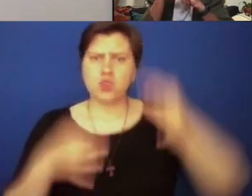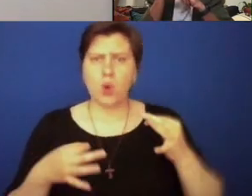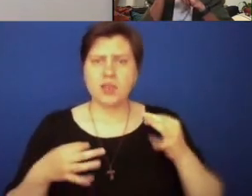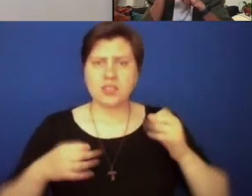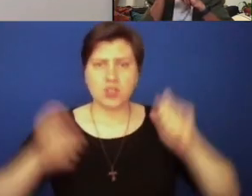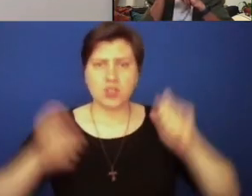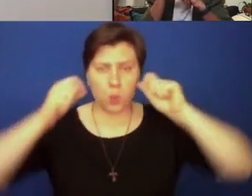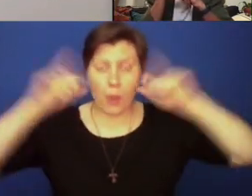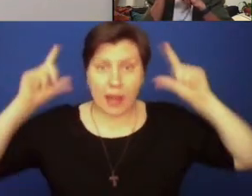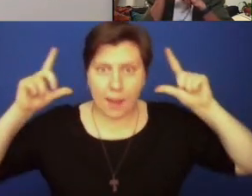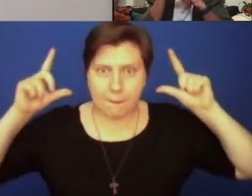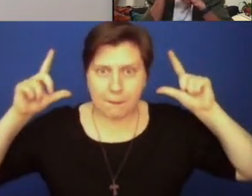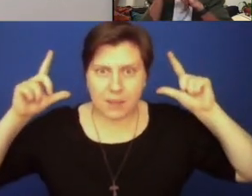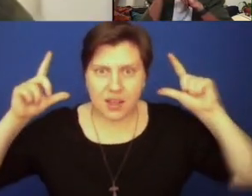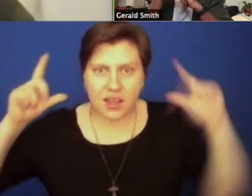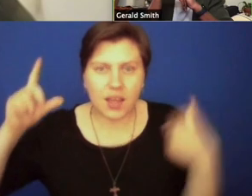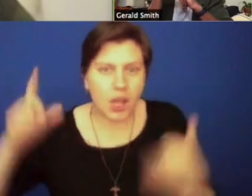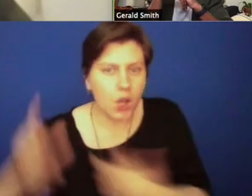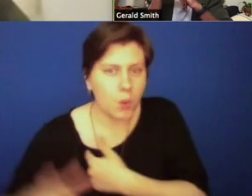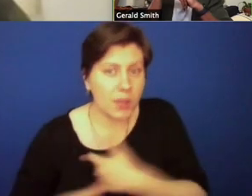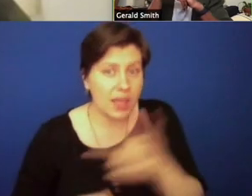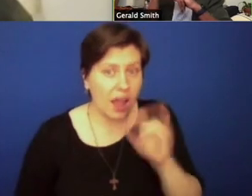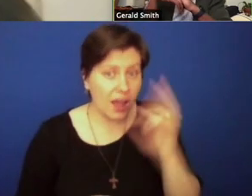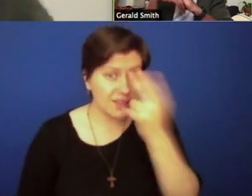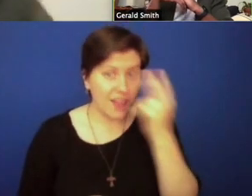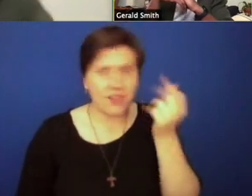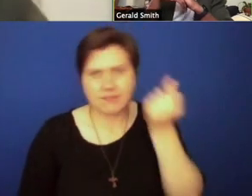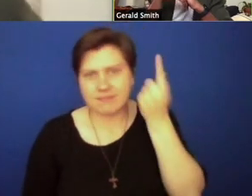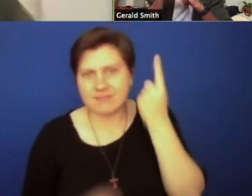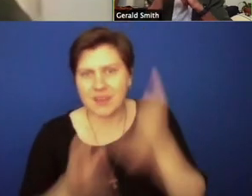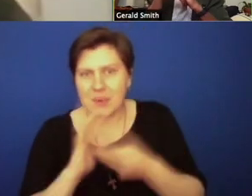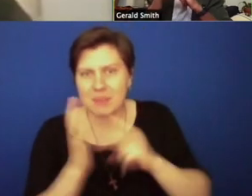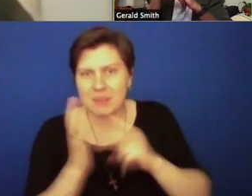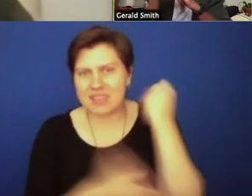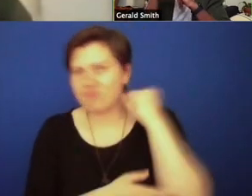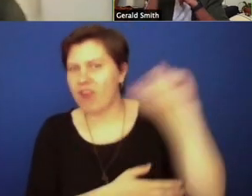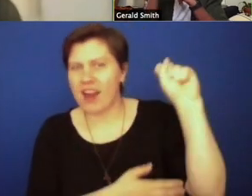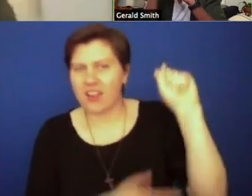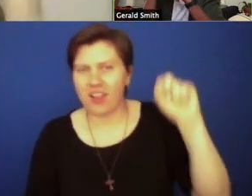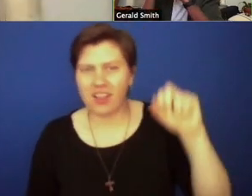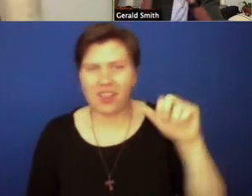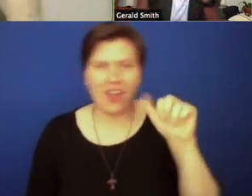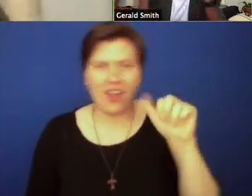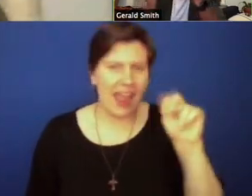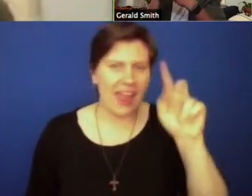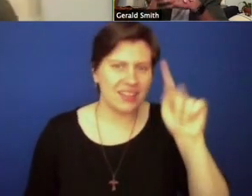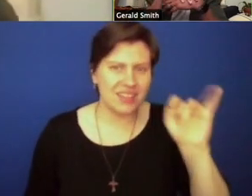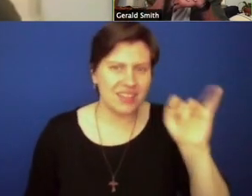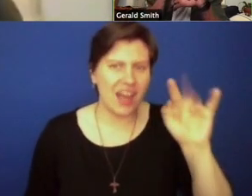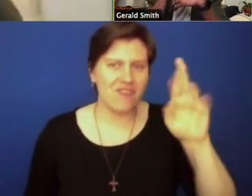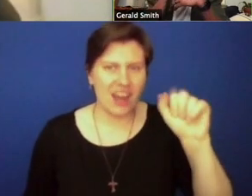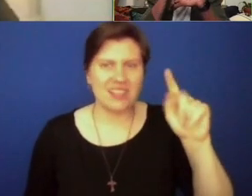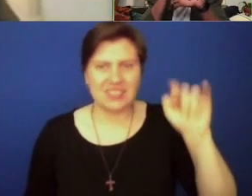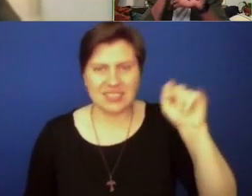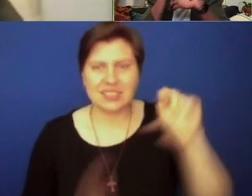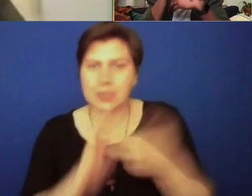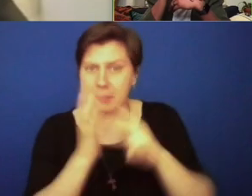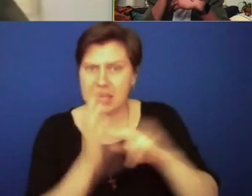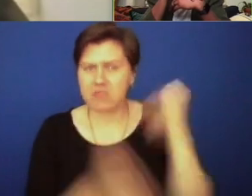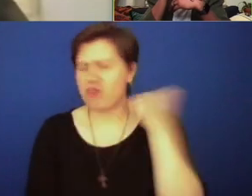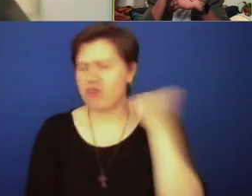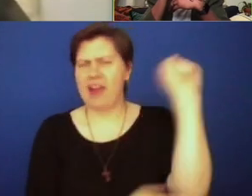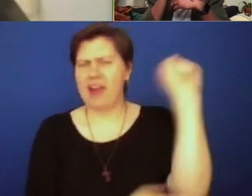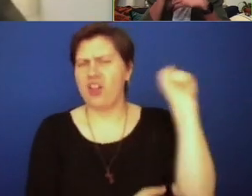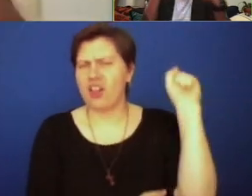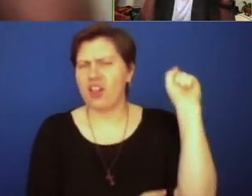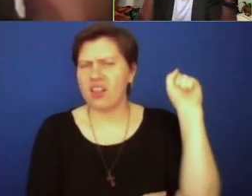And I think as Catholics, we understand what it means to be radical. And to be an anti-racist is to be radical, to be aware